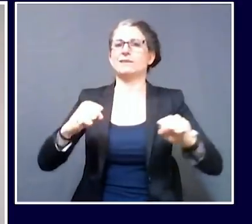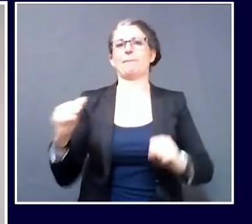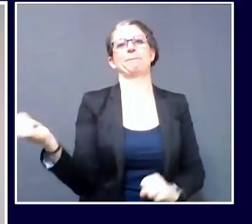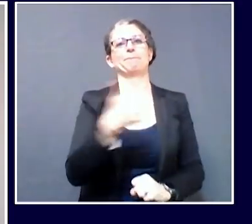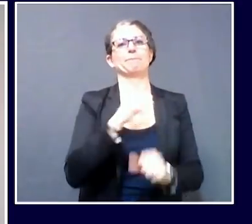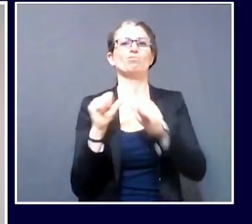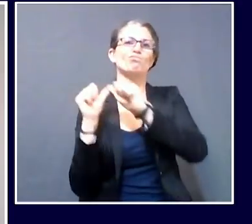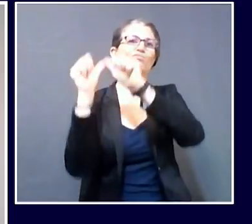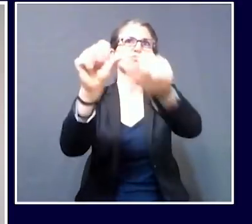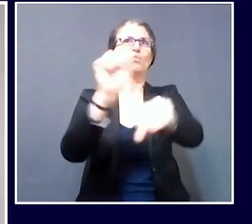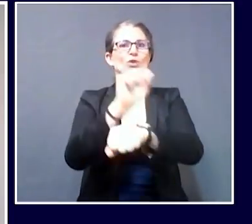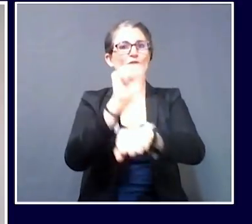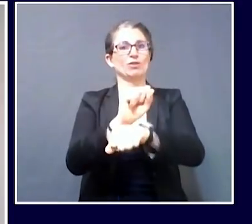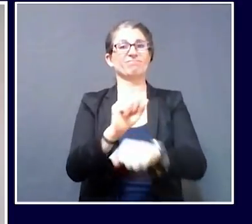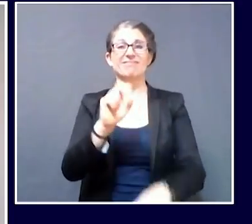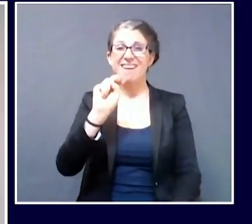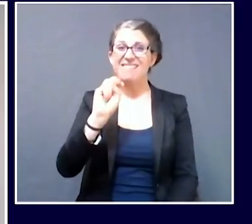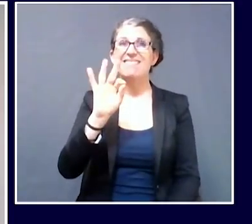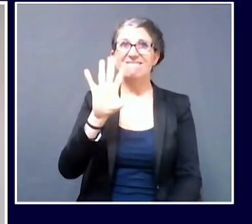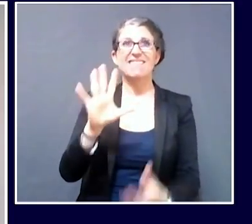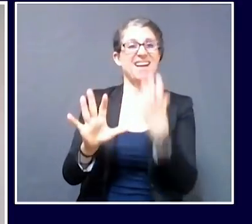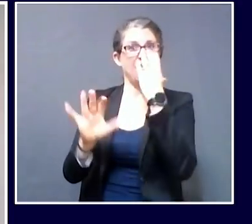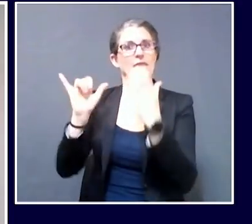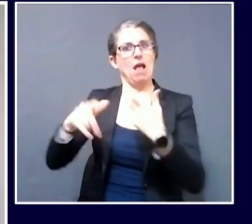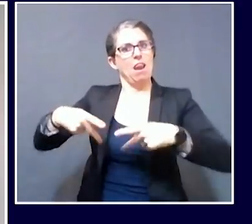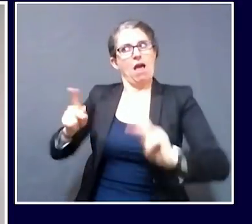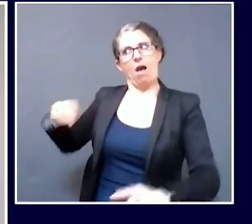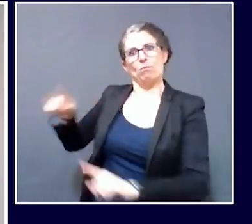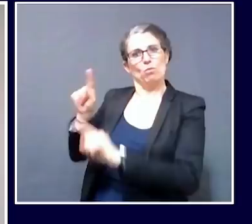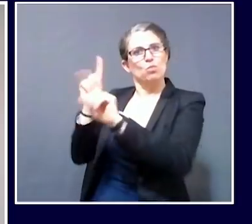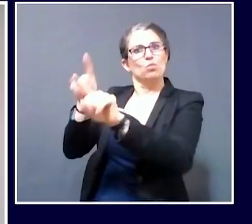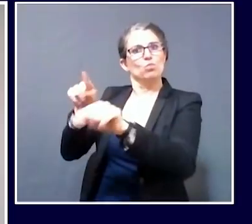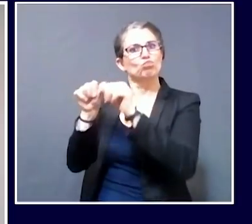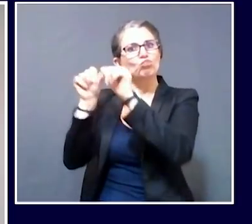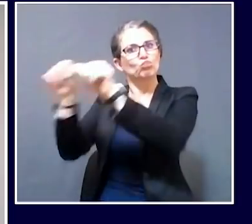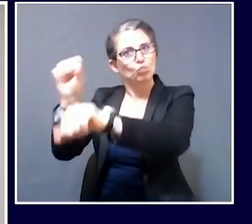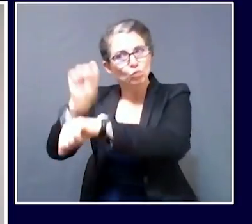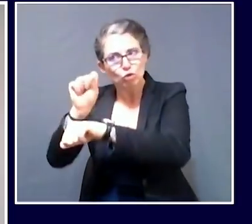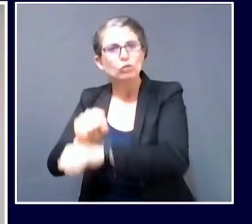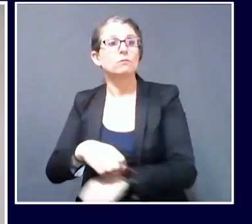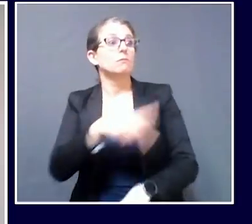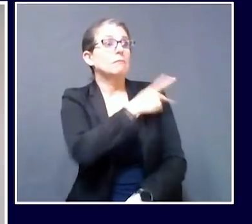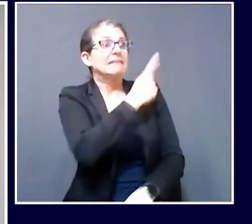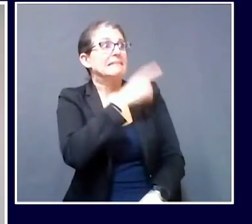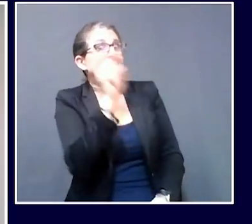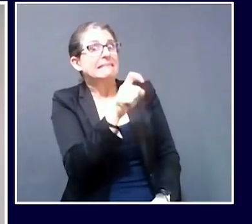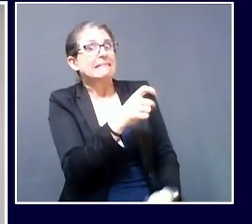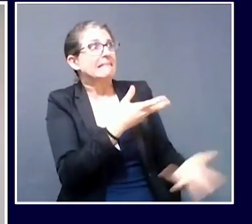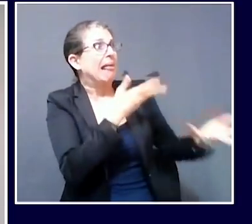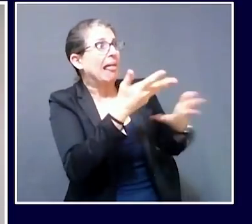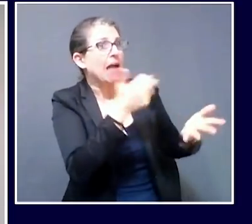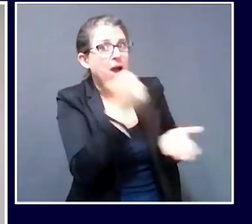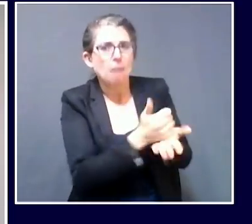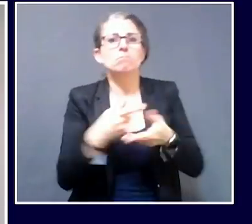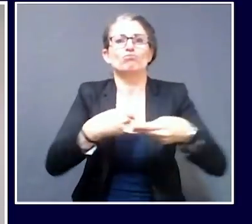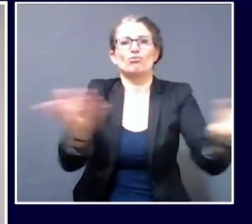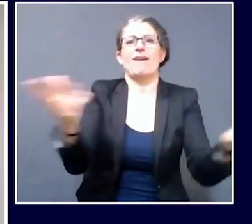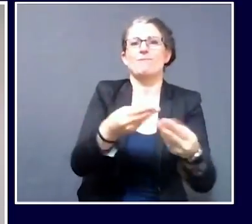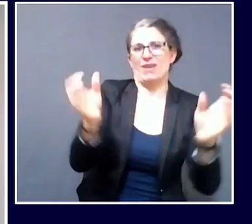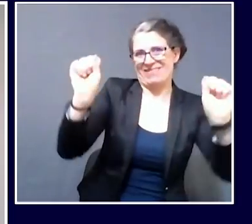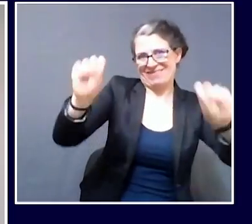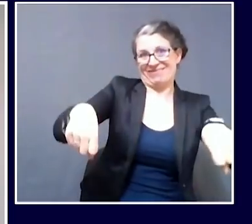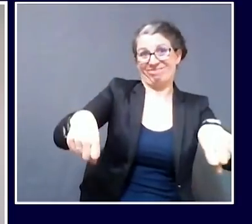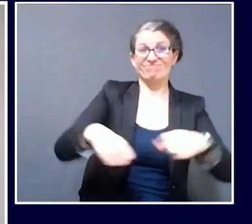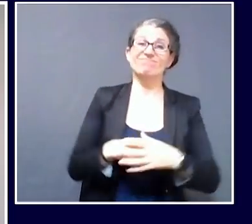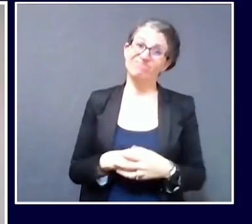stay on their jobs, keep providing healthcare to Maine people, and simultaneously stay safe themselves. But our colleagues